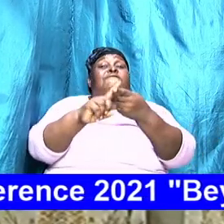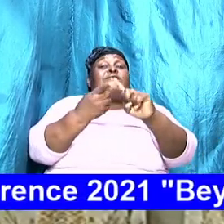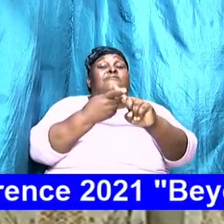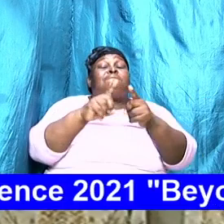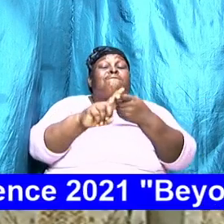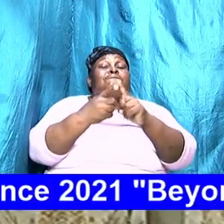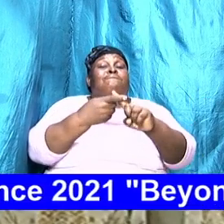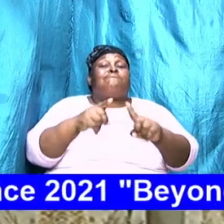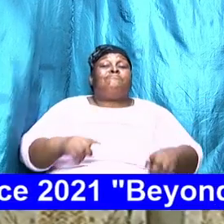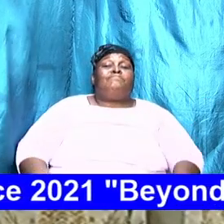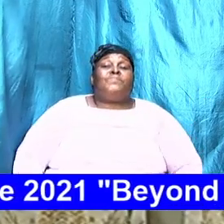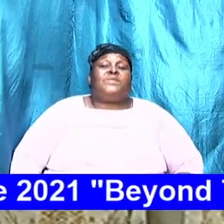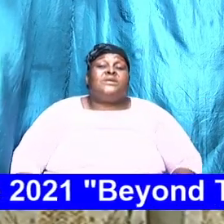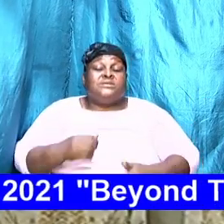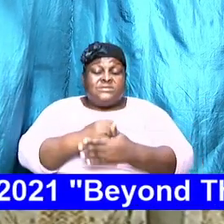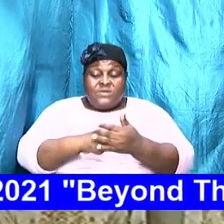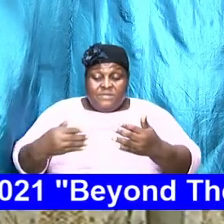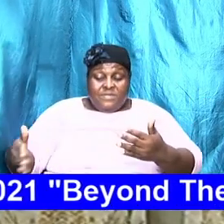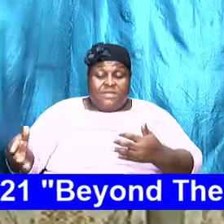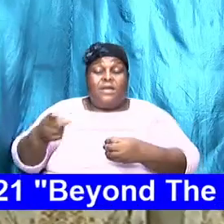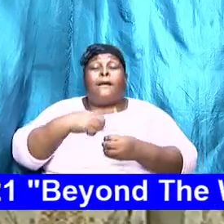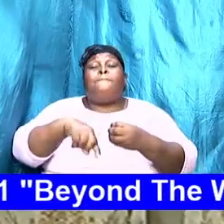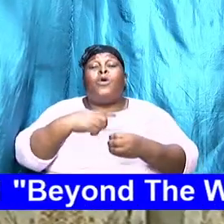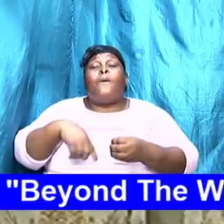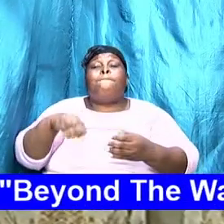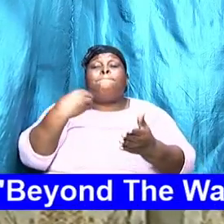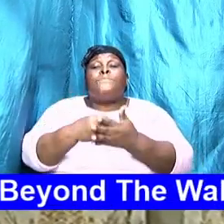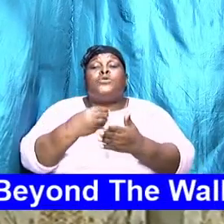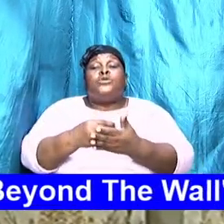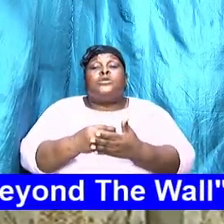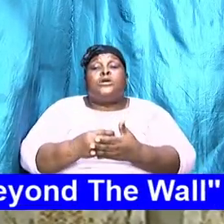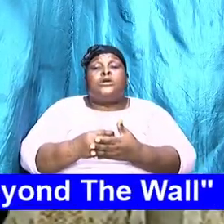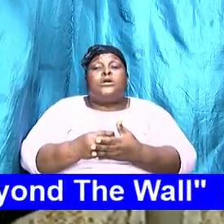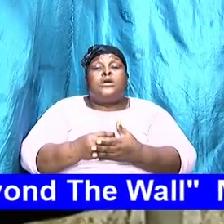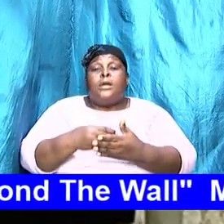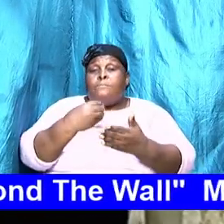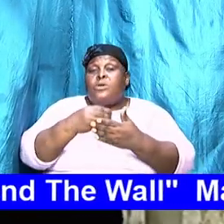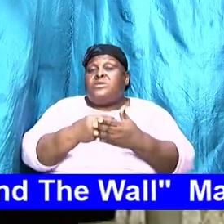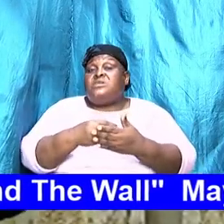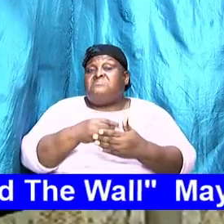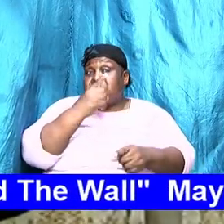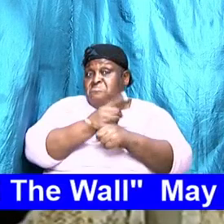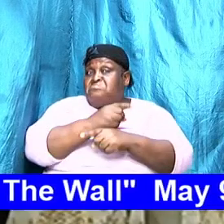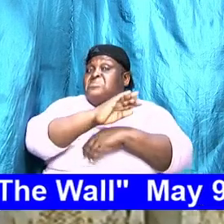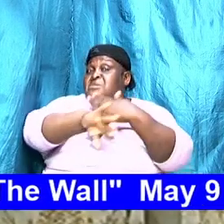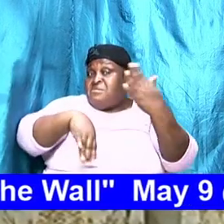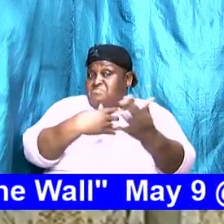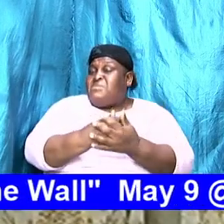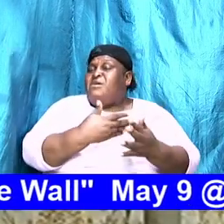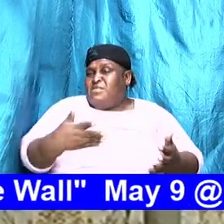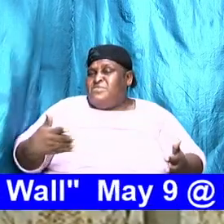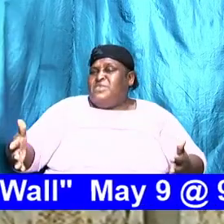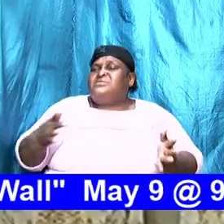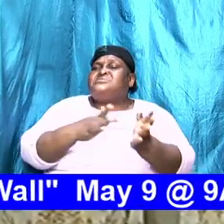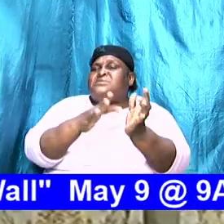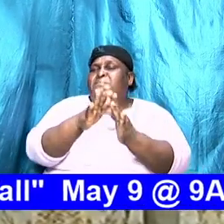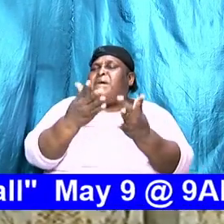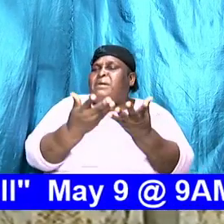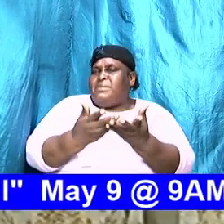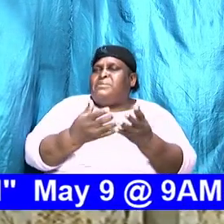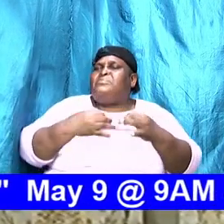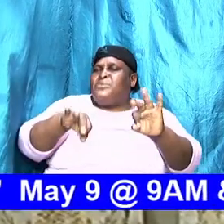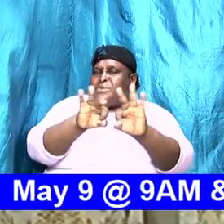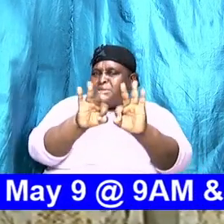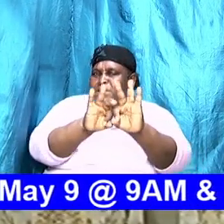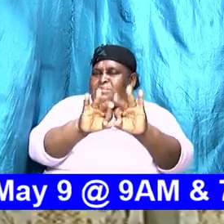that we need to understand money answer it all things and we know that that is Bible so it is important if